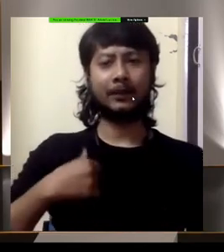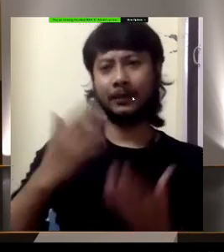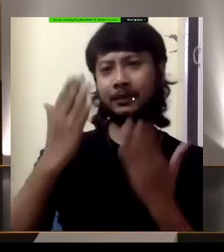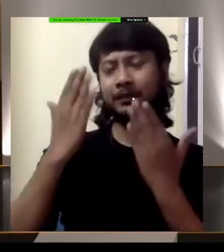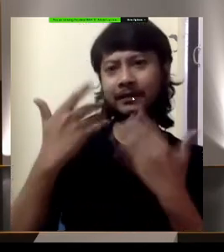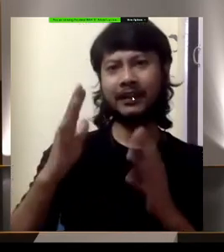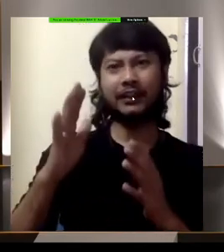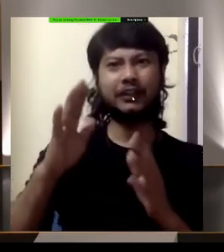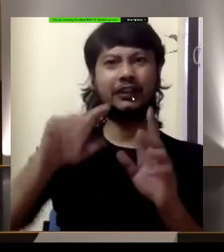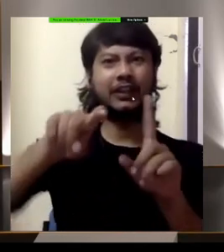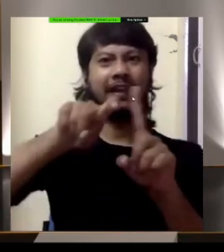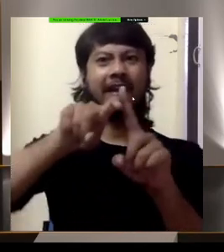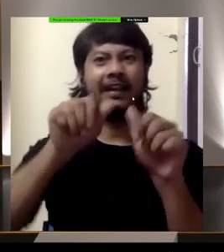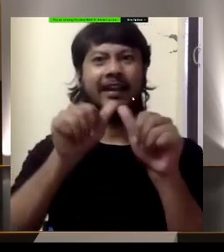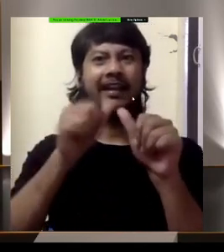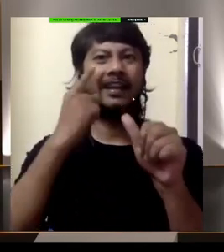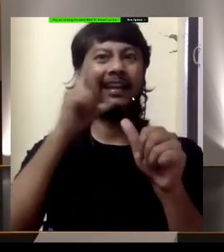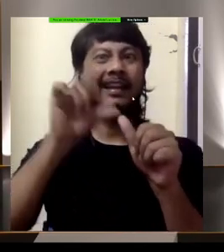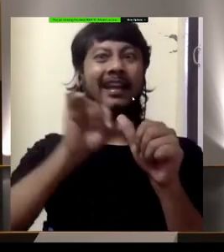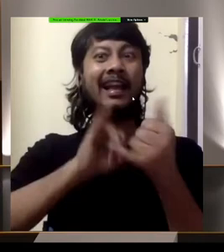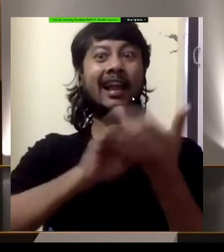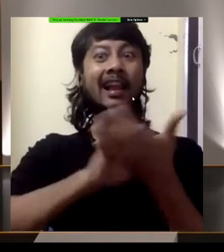pride of the country, the